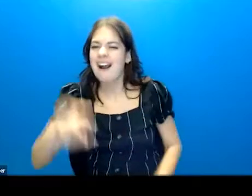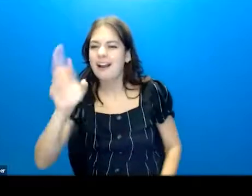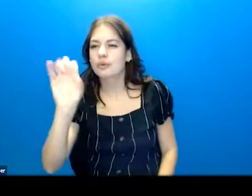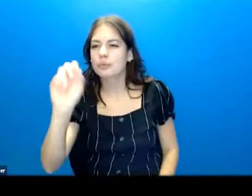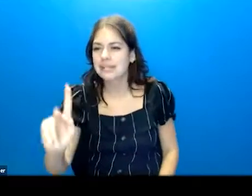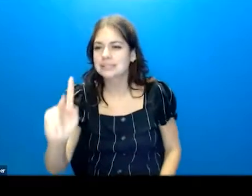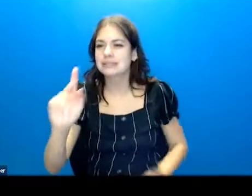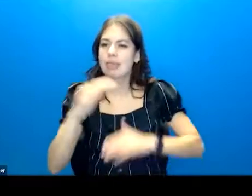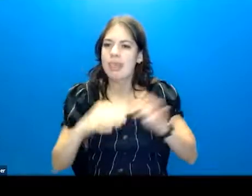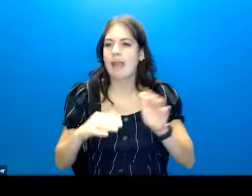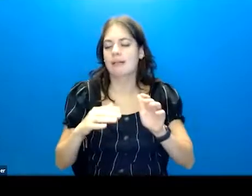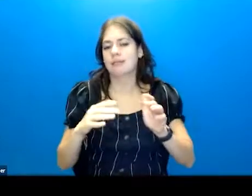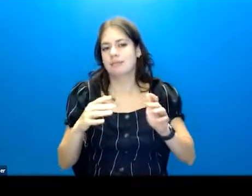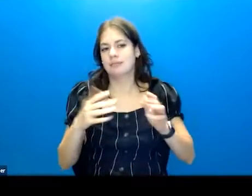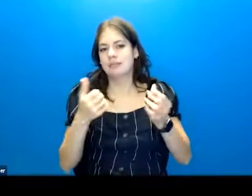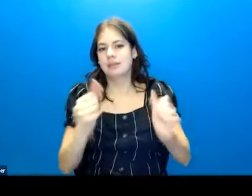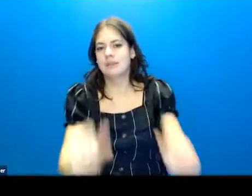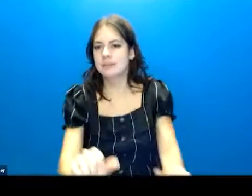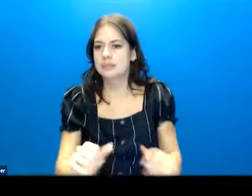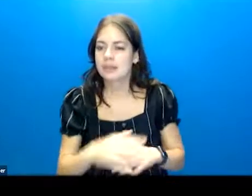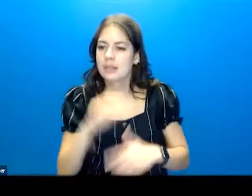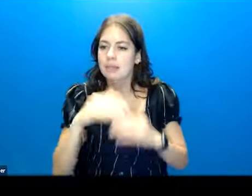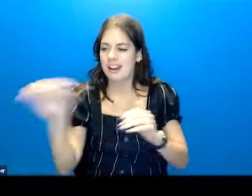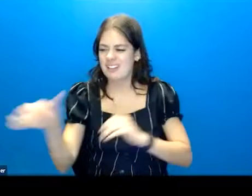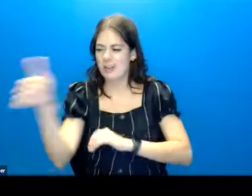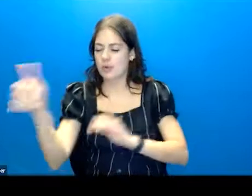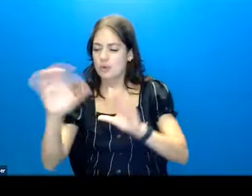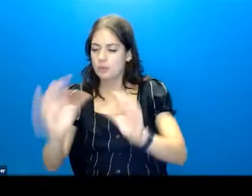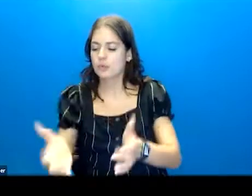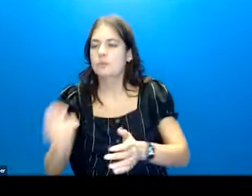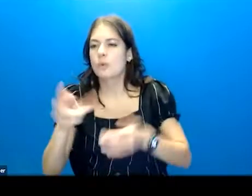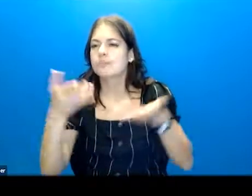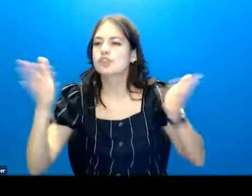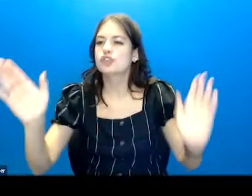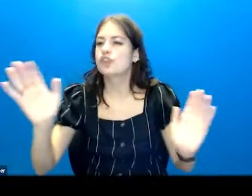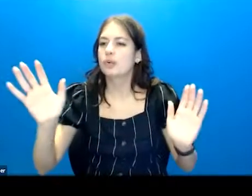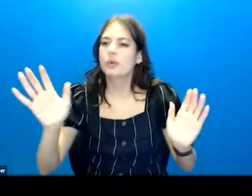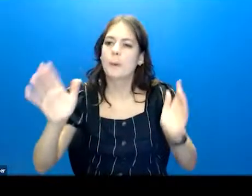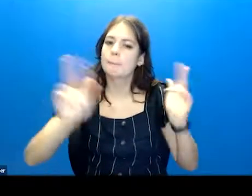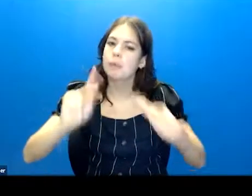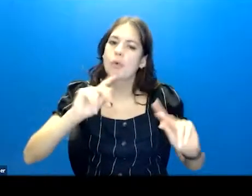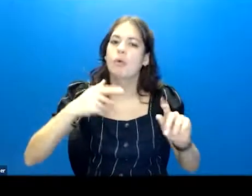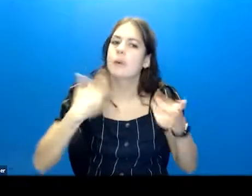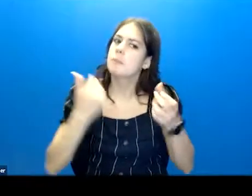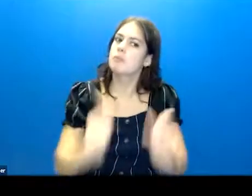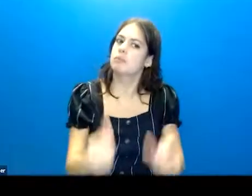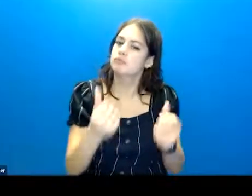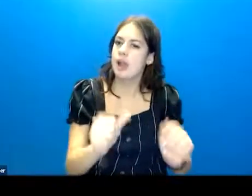risk for an attempt than other groups or the general population. They will make more attempts.